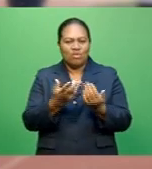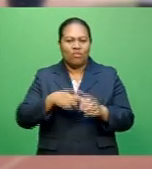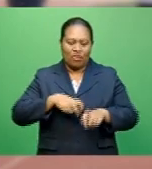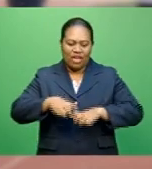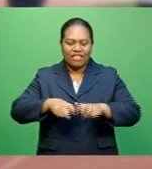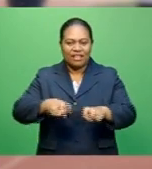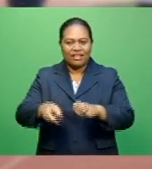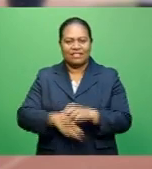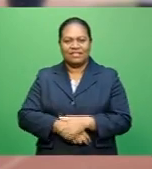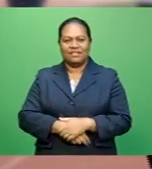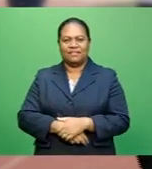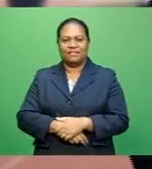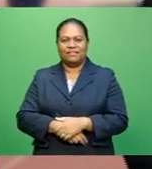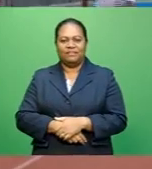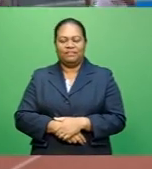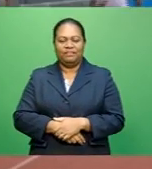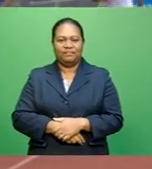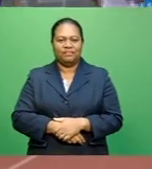Talei Maita Rikula reports.